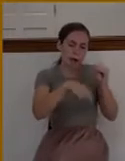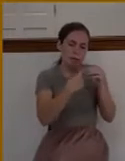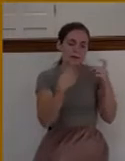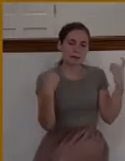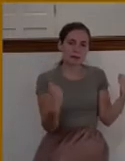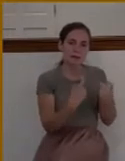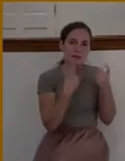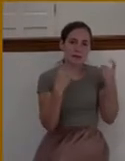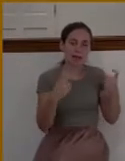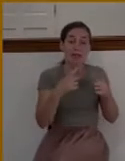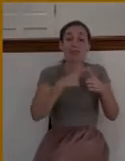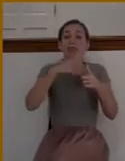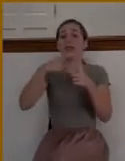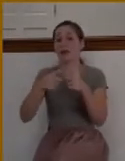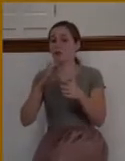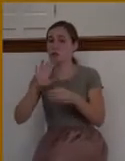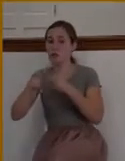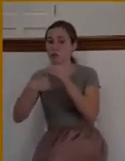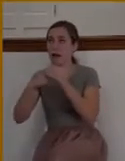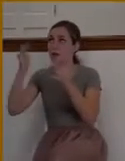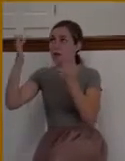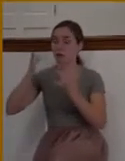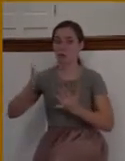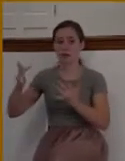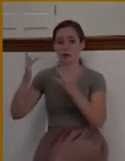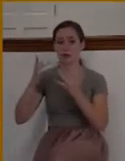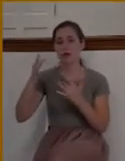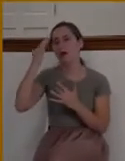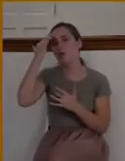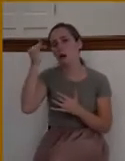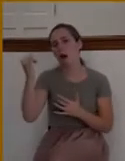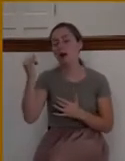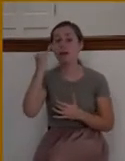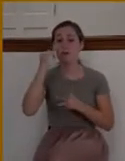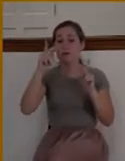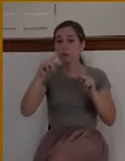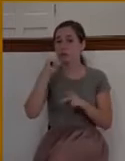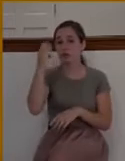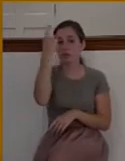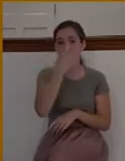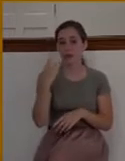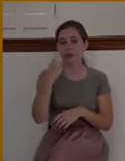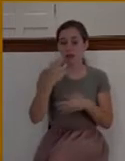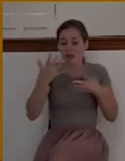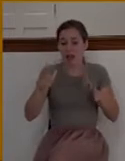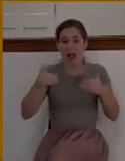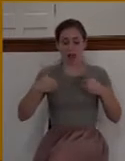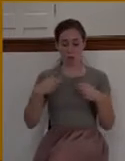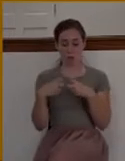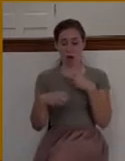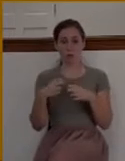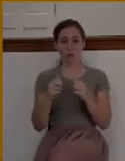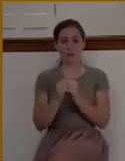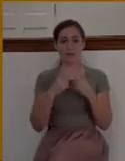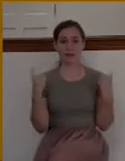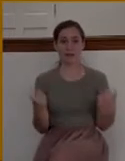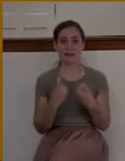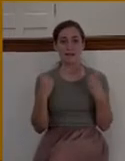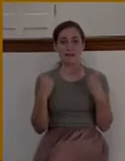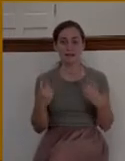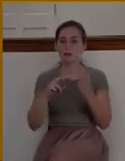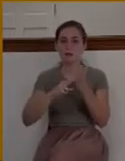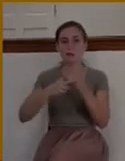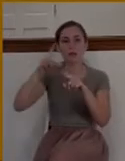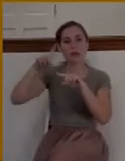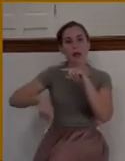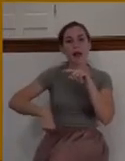sinfulness for a holy God, they'll never turn to him for mercy. They'll want to strut into the kingdom thinking that their own righteousness,